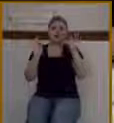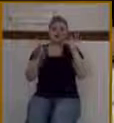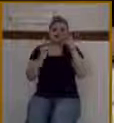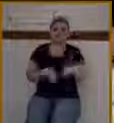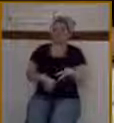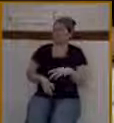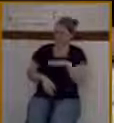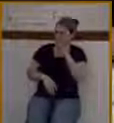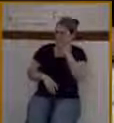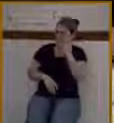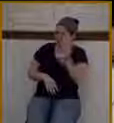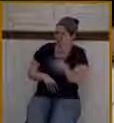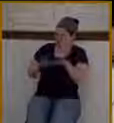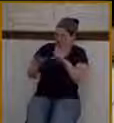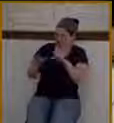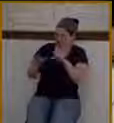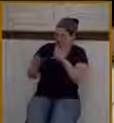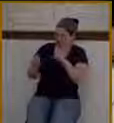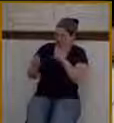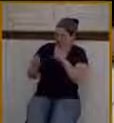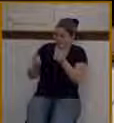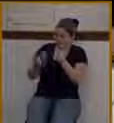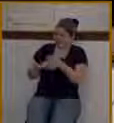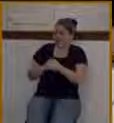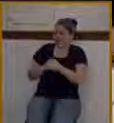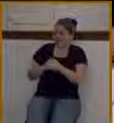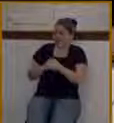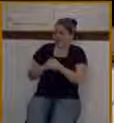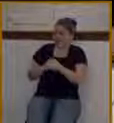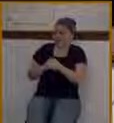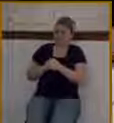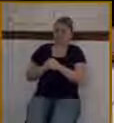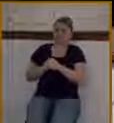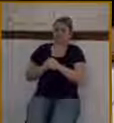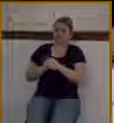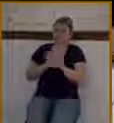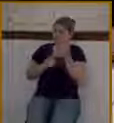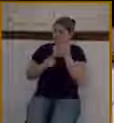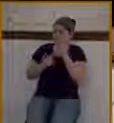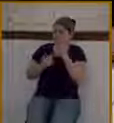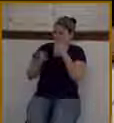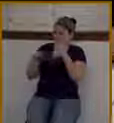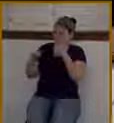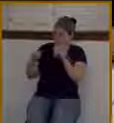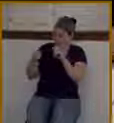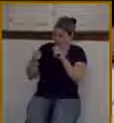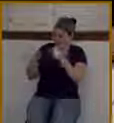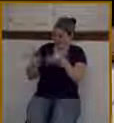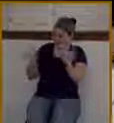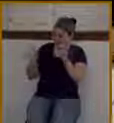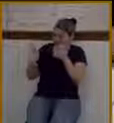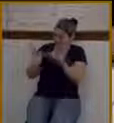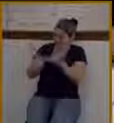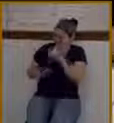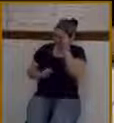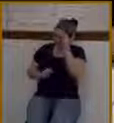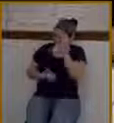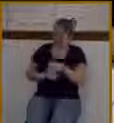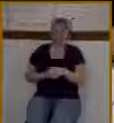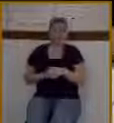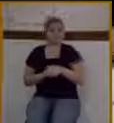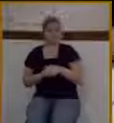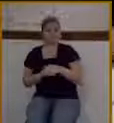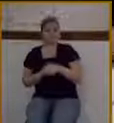unto them, Why do ye? Or excuse me, what do ye? Loosening the colt. And they said unto them, Even as